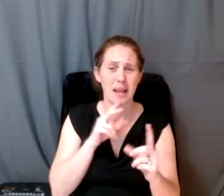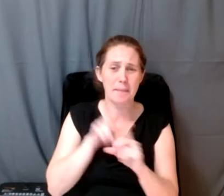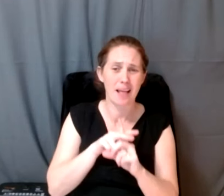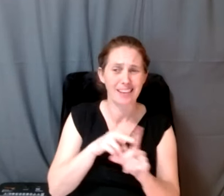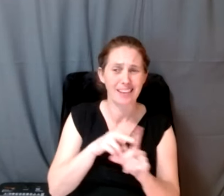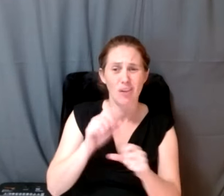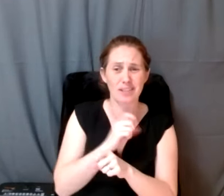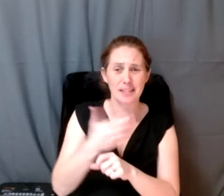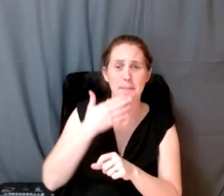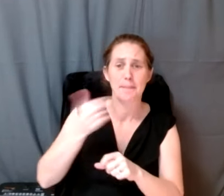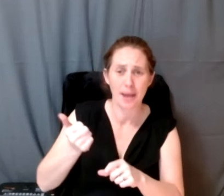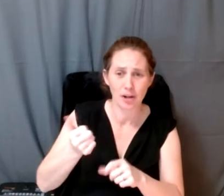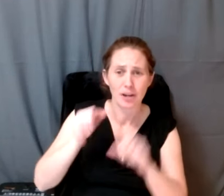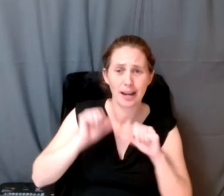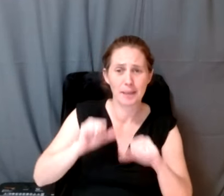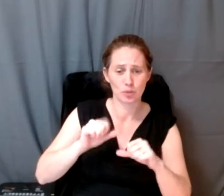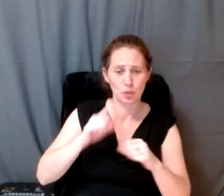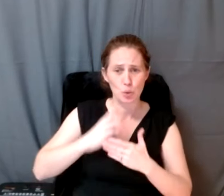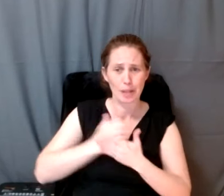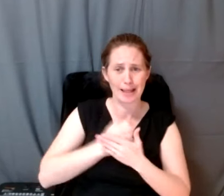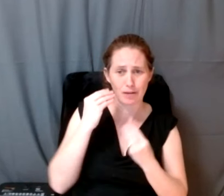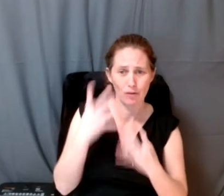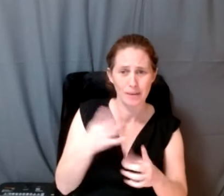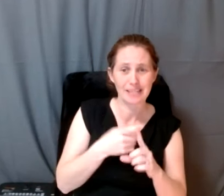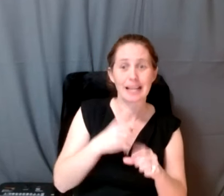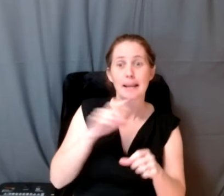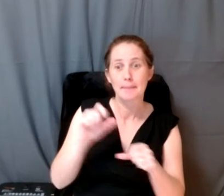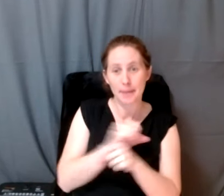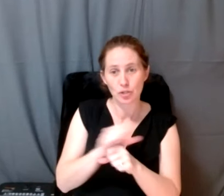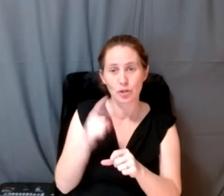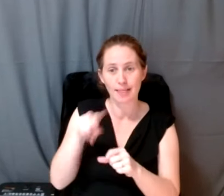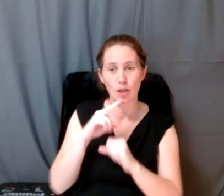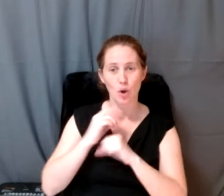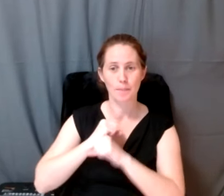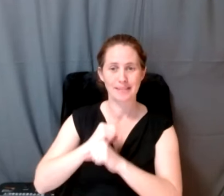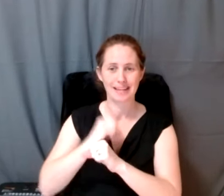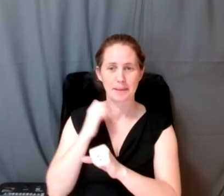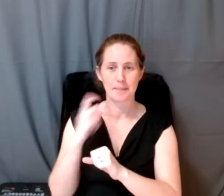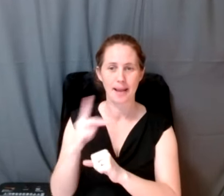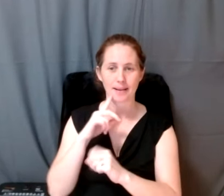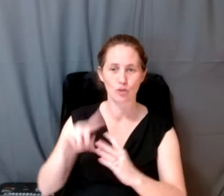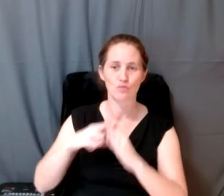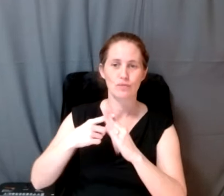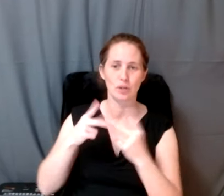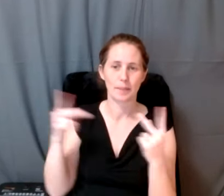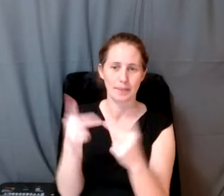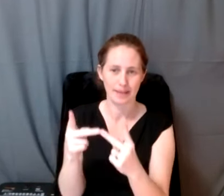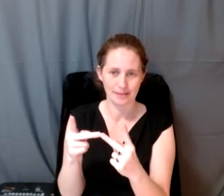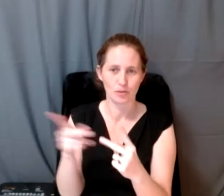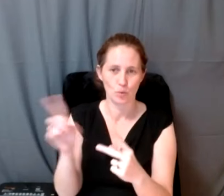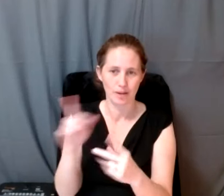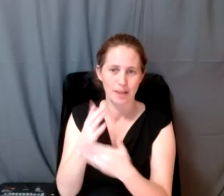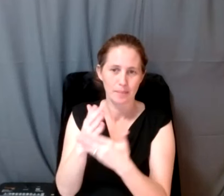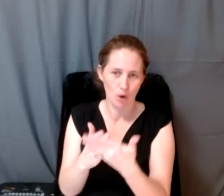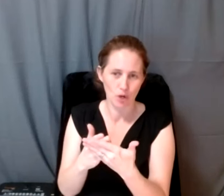both recovering information from those belongings and ensuring that they're protected back in their original places in which they became